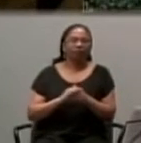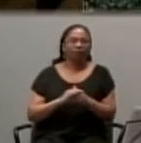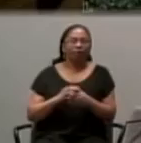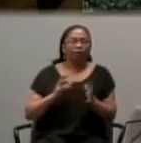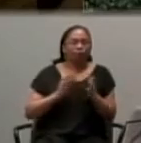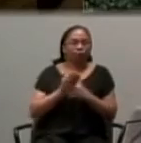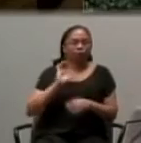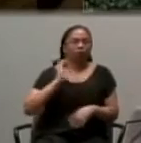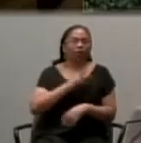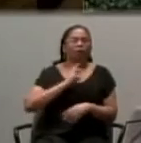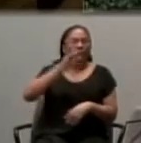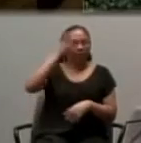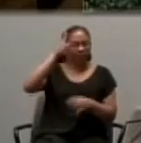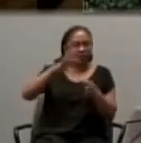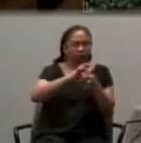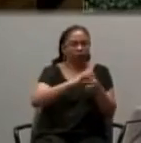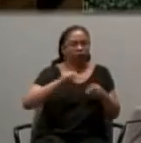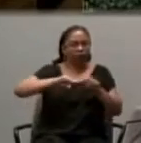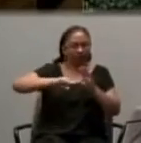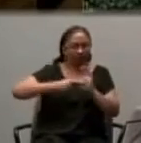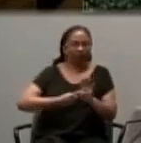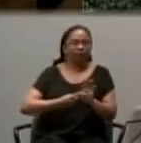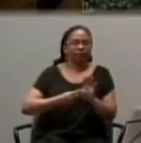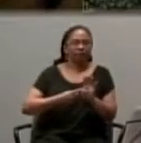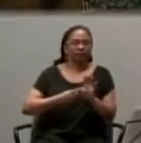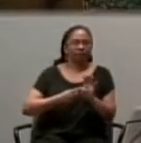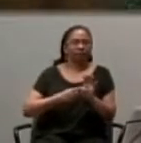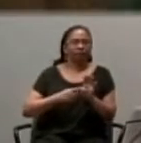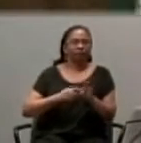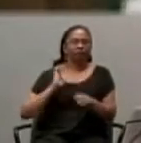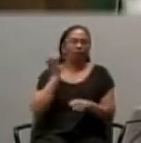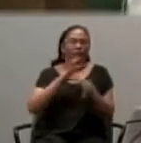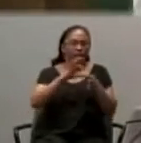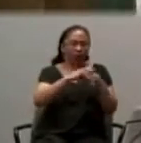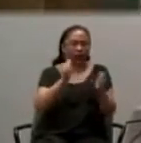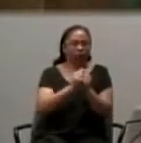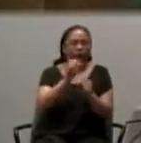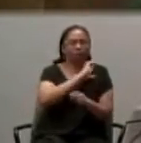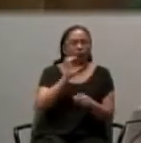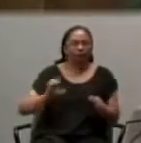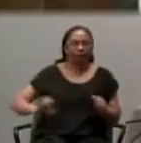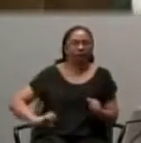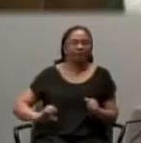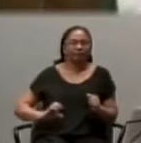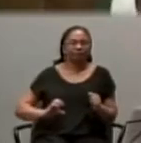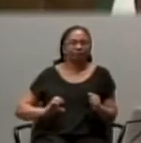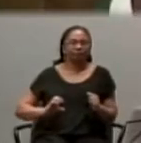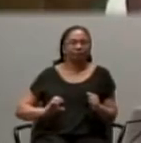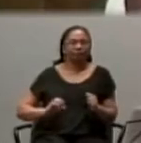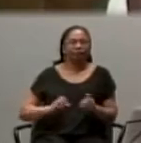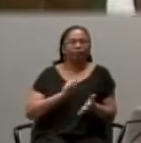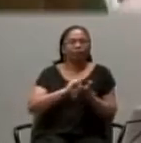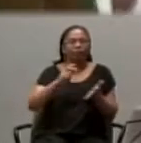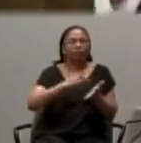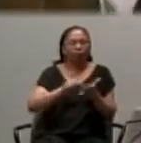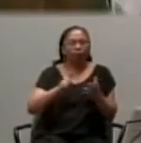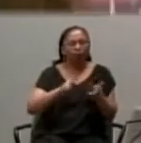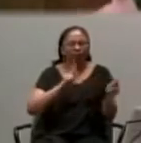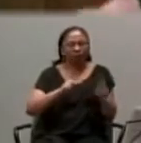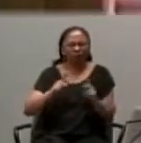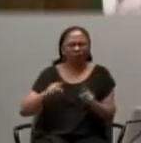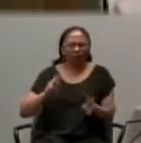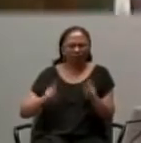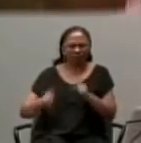baptism. Amen? Yeah? Good. So, he prepares the minds of people by saying, you cannot